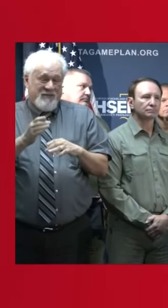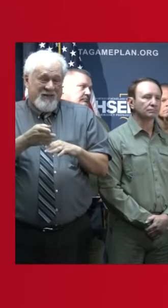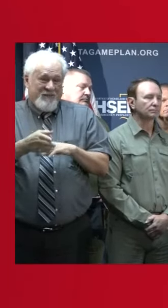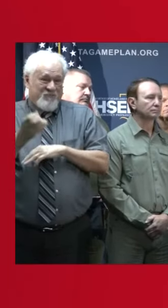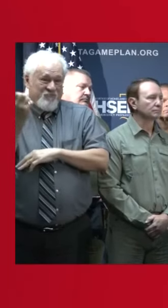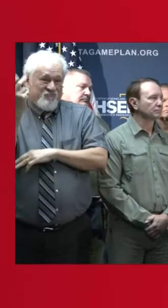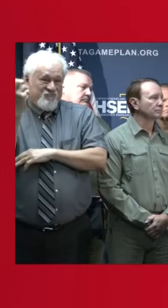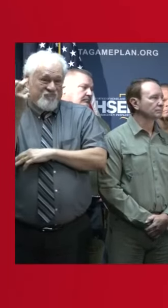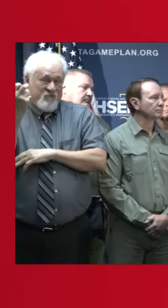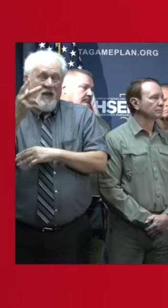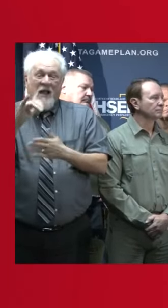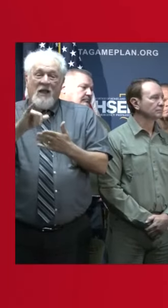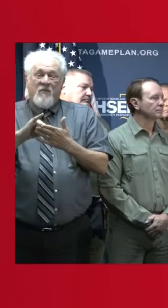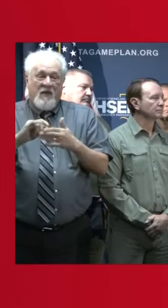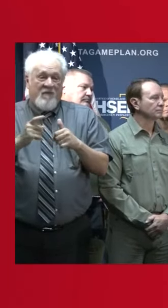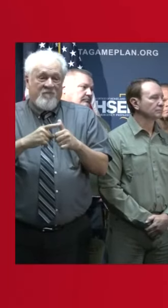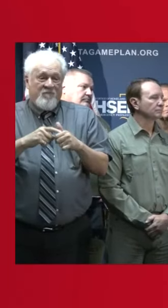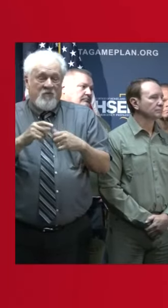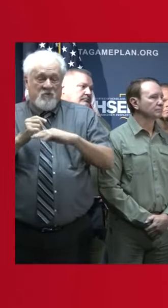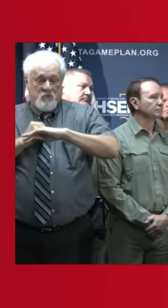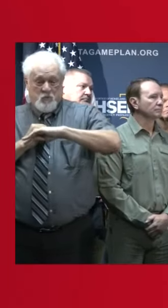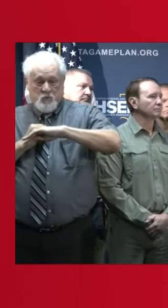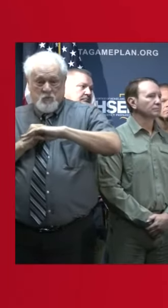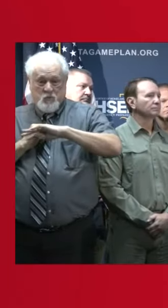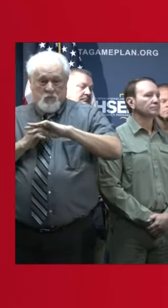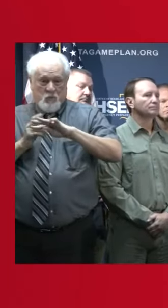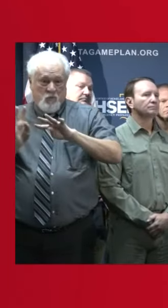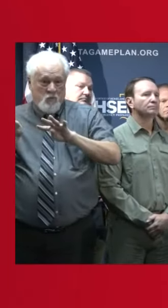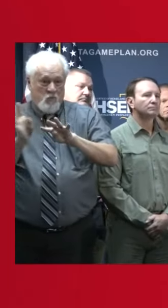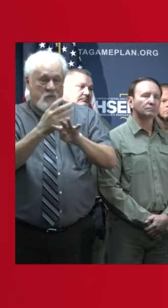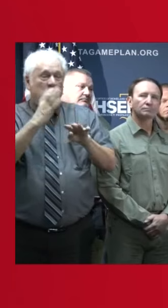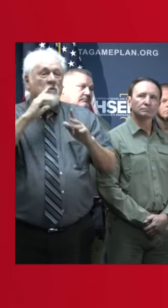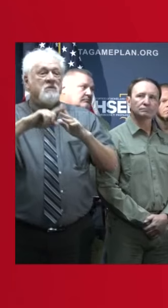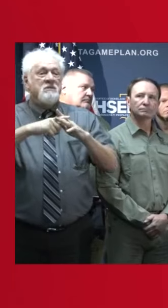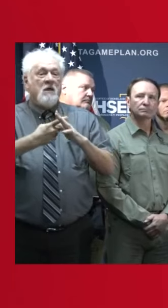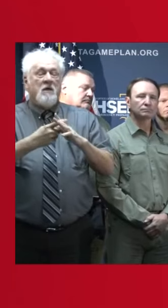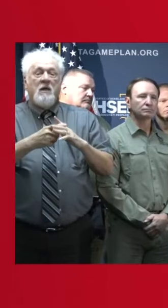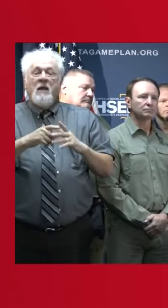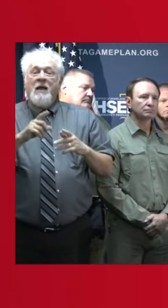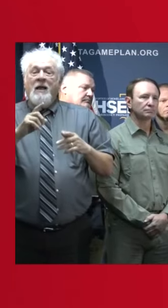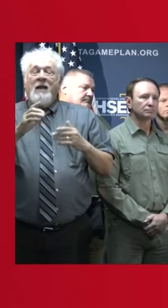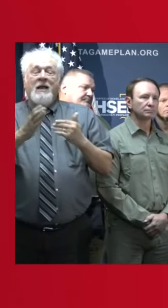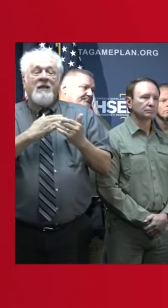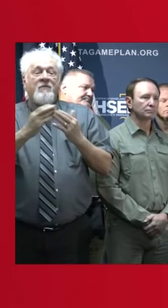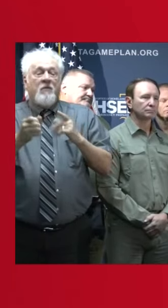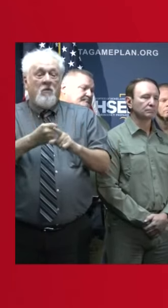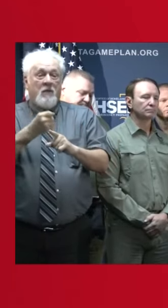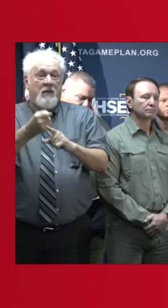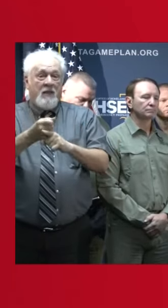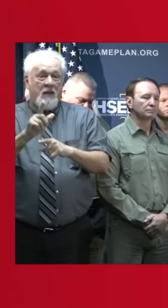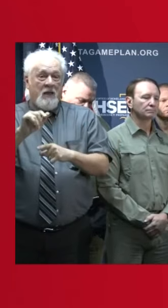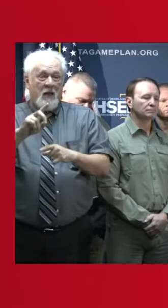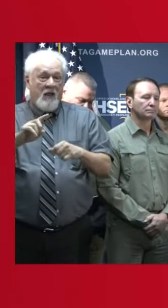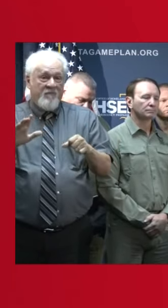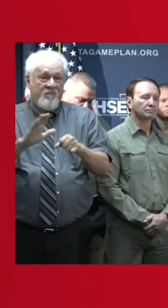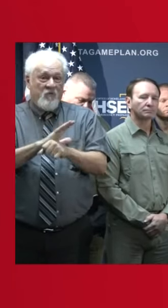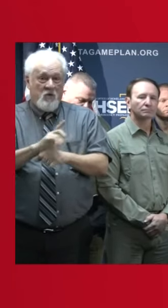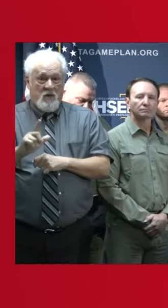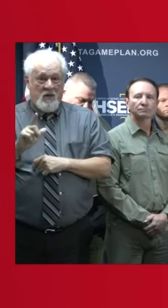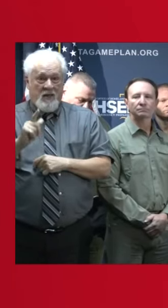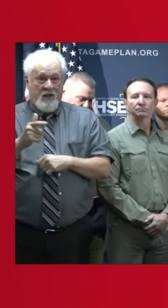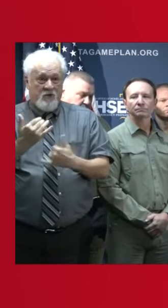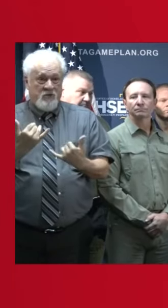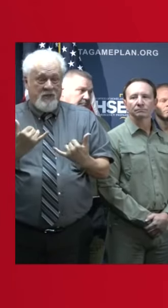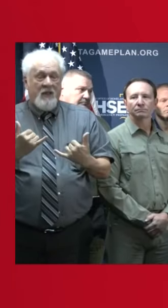of hours, that first line of hurricane-force winds. So, even though landfall is later today, as the gentlemen have already